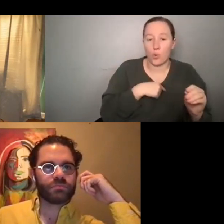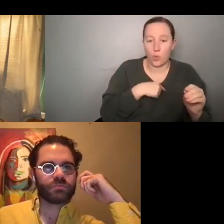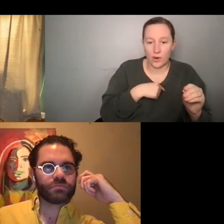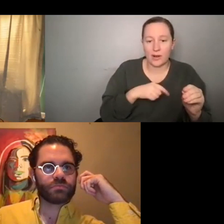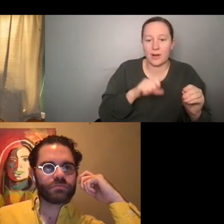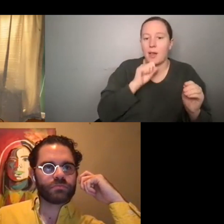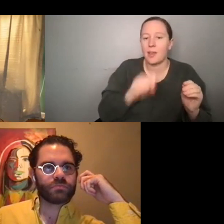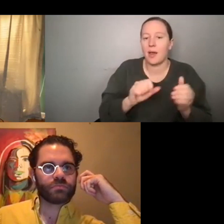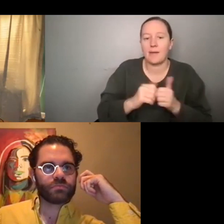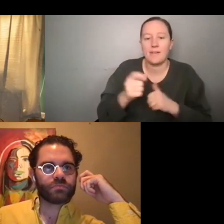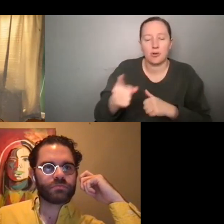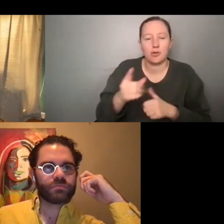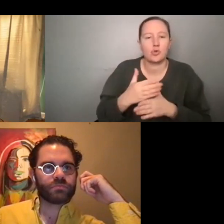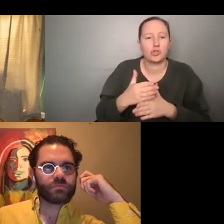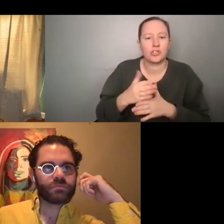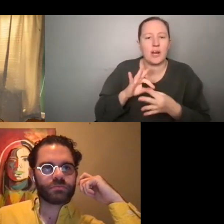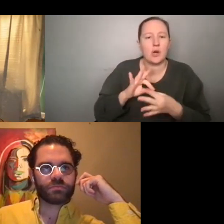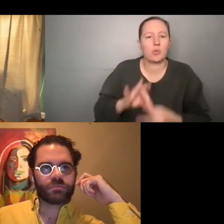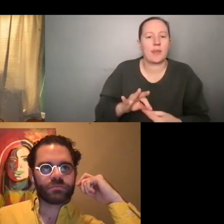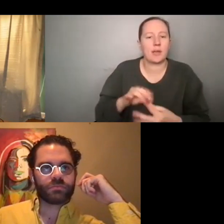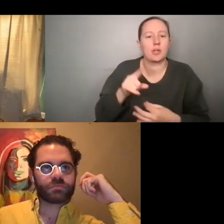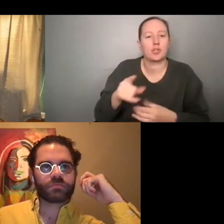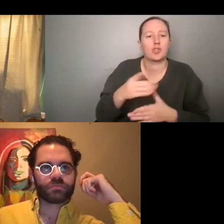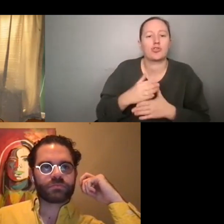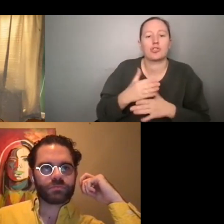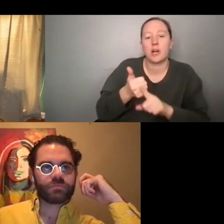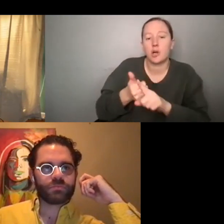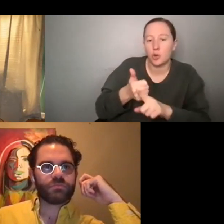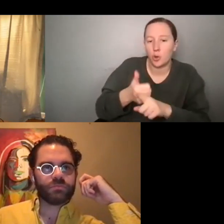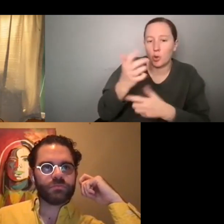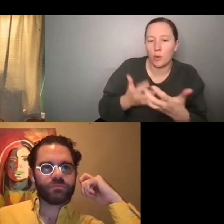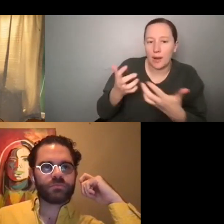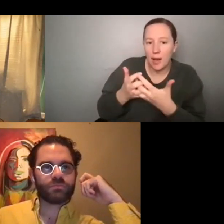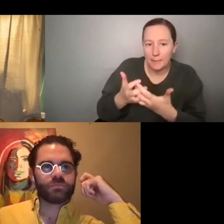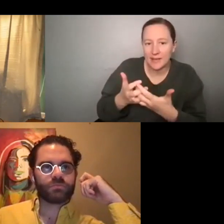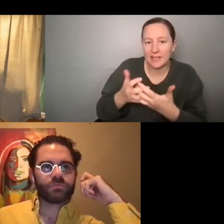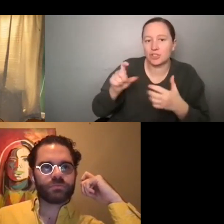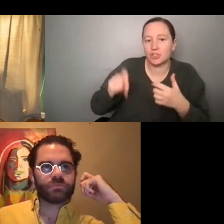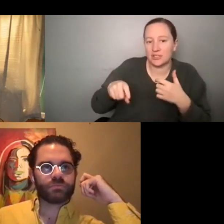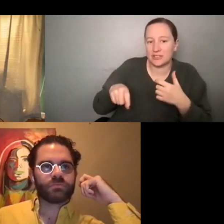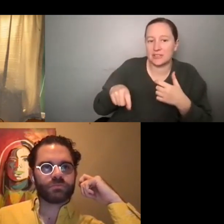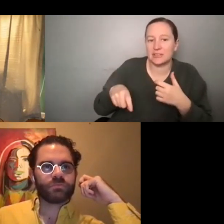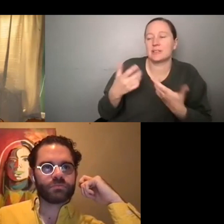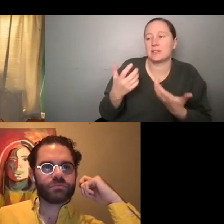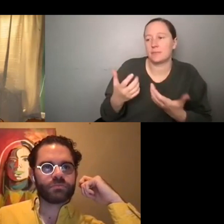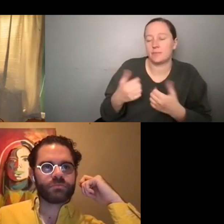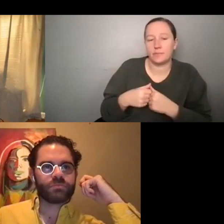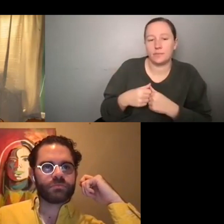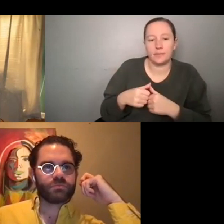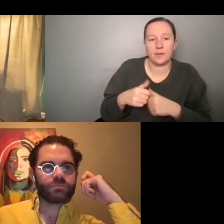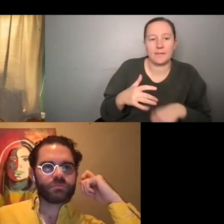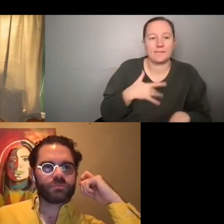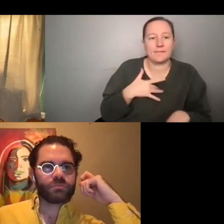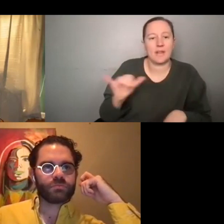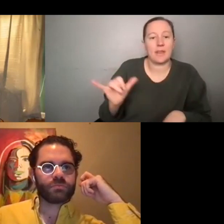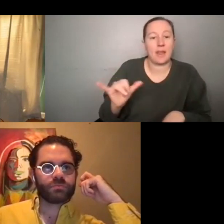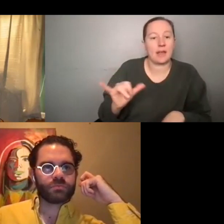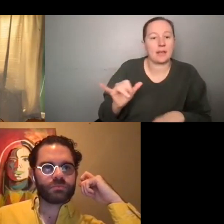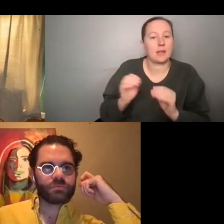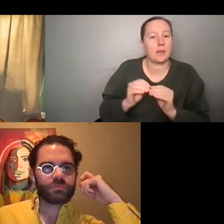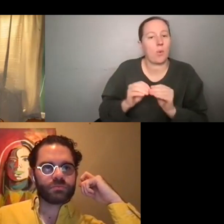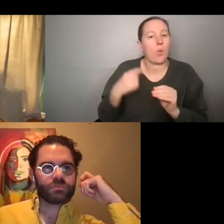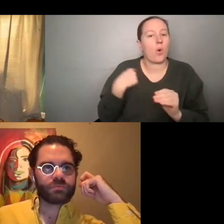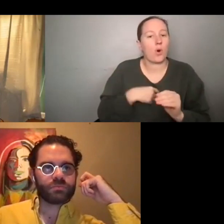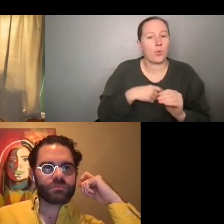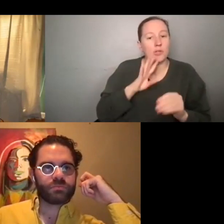loved how you shared about, you know, you share your own accommodation needs, just kind of, just the more like we keep talking